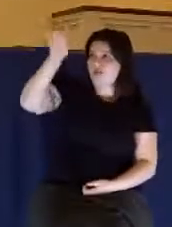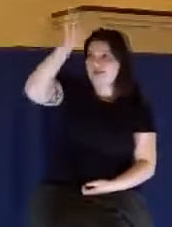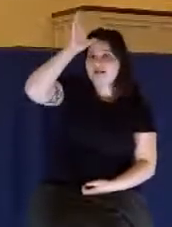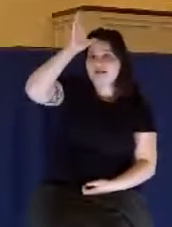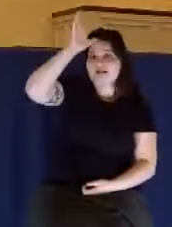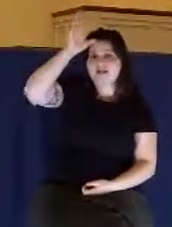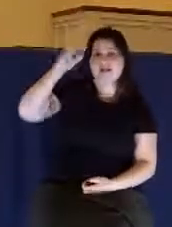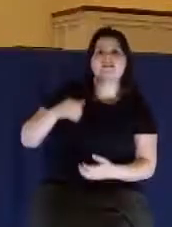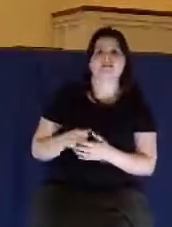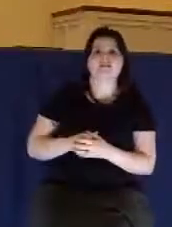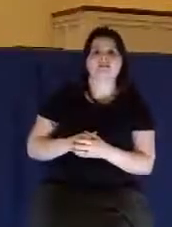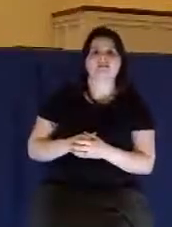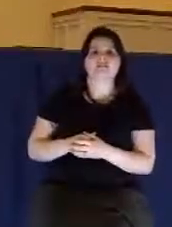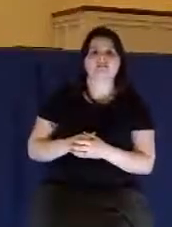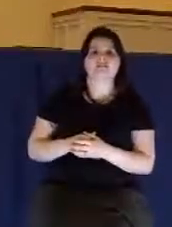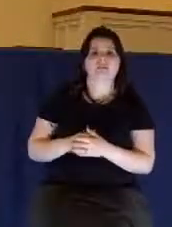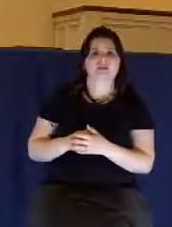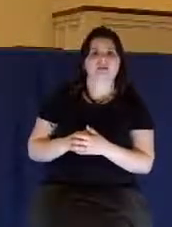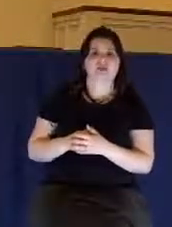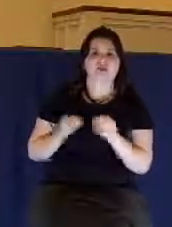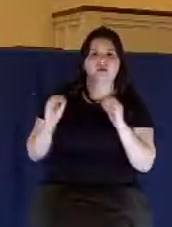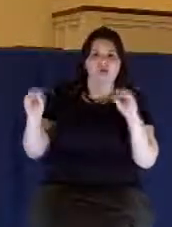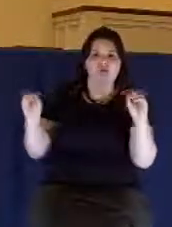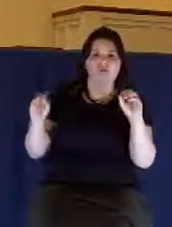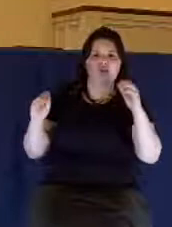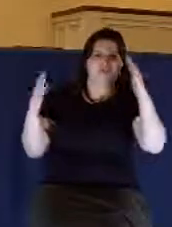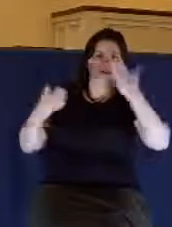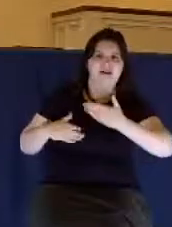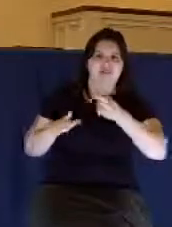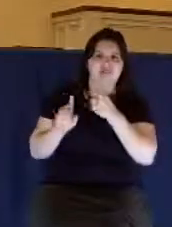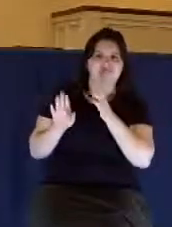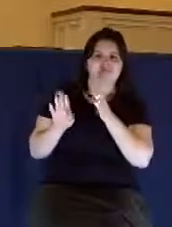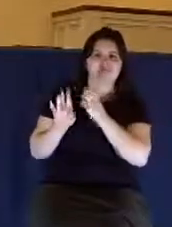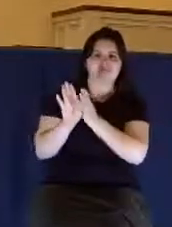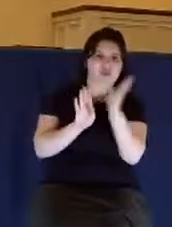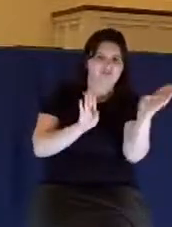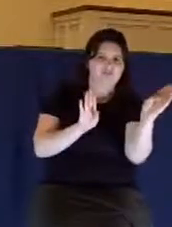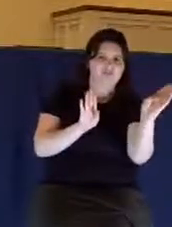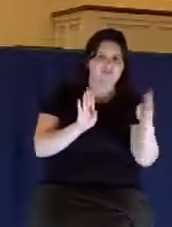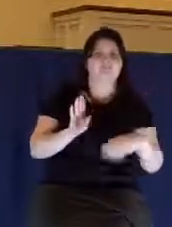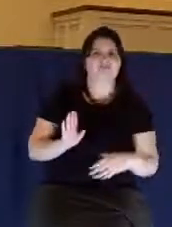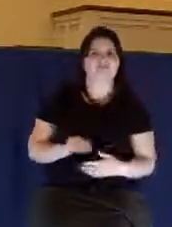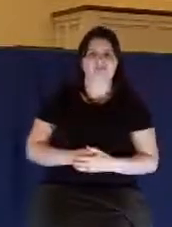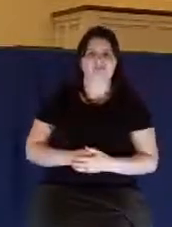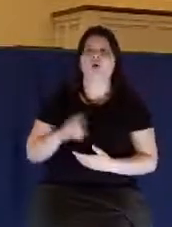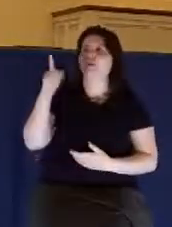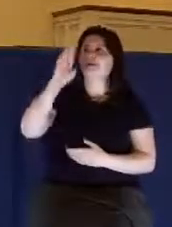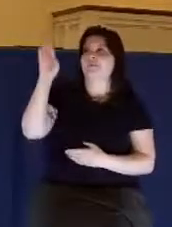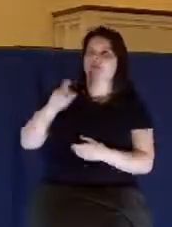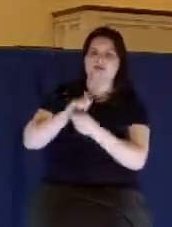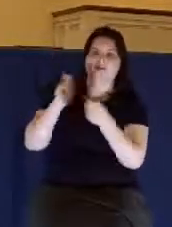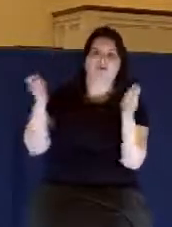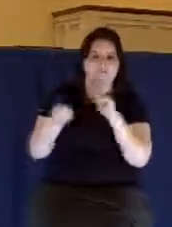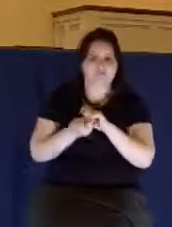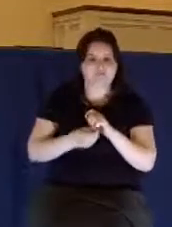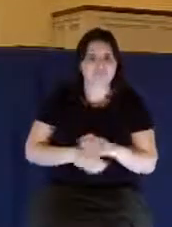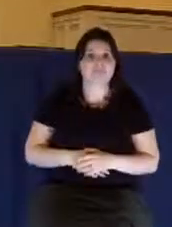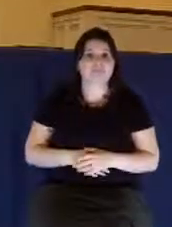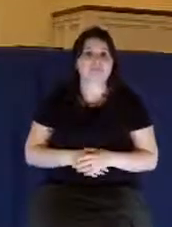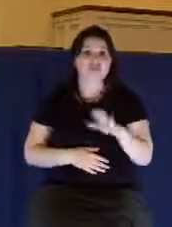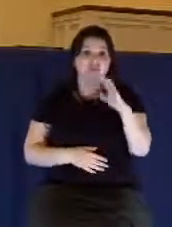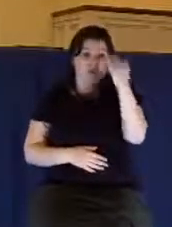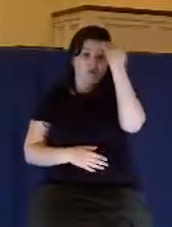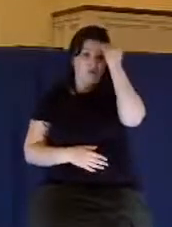no veritableness, neither shadow of turning. So James gives us solid advice on overcoming temptation. You know where it starts?